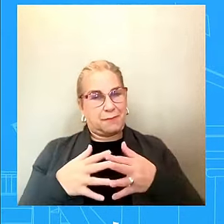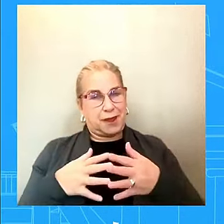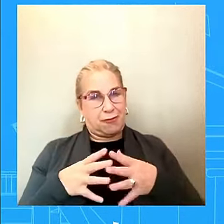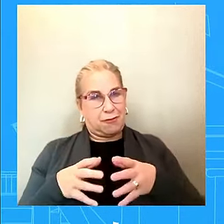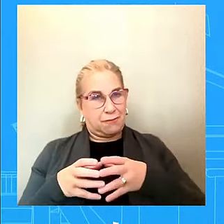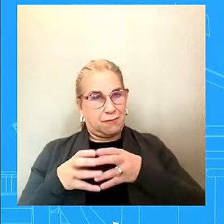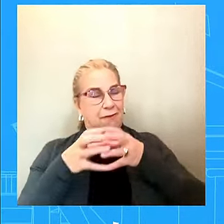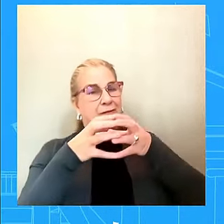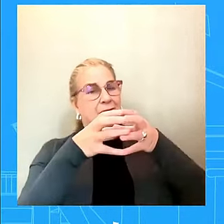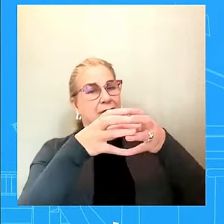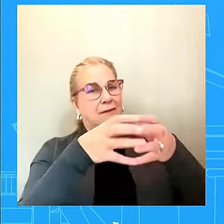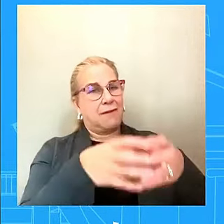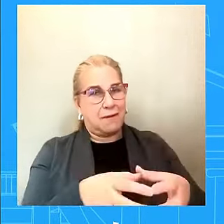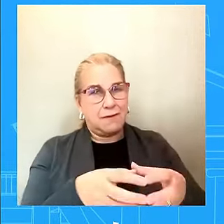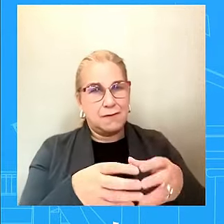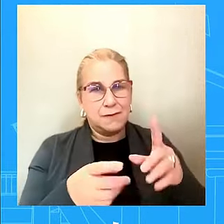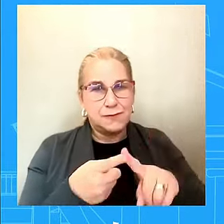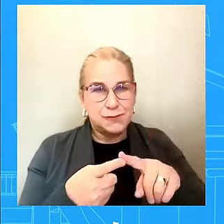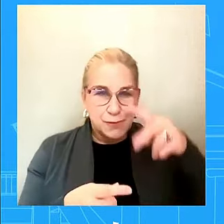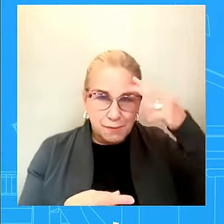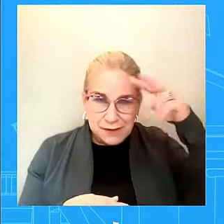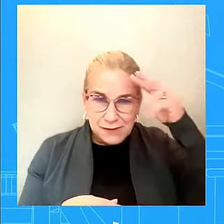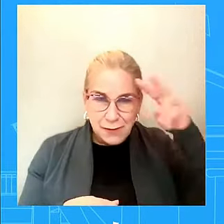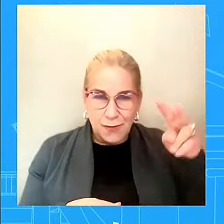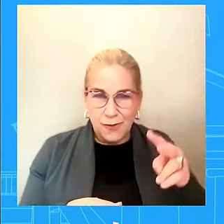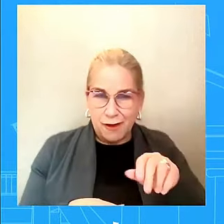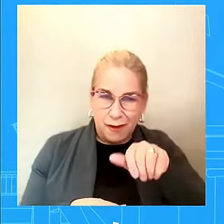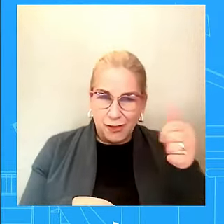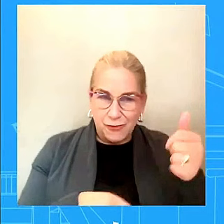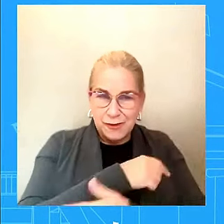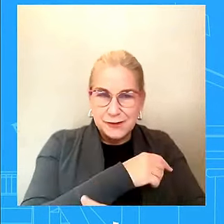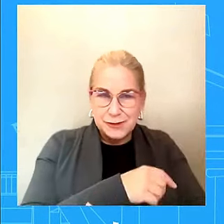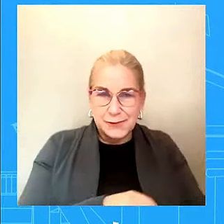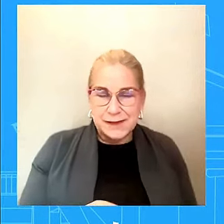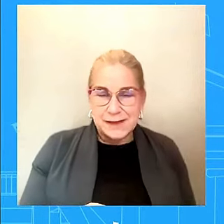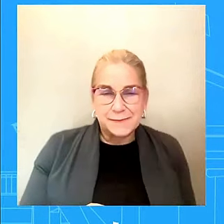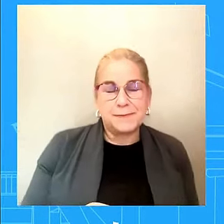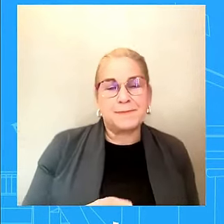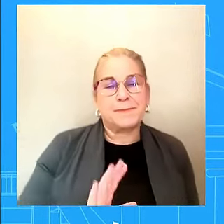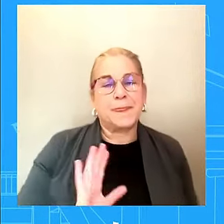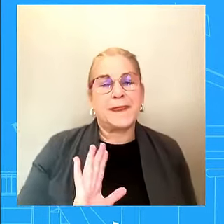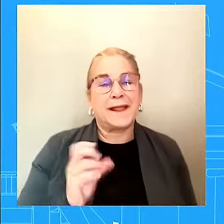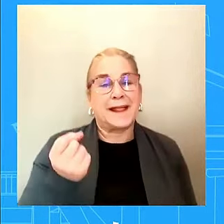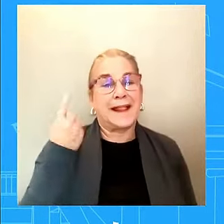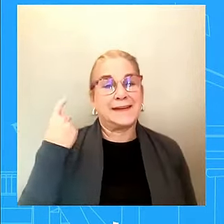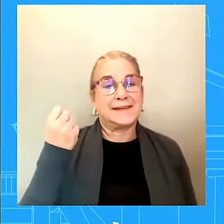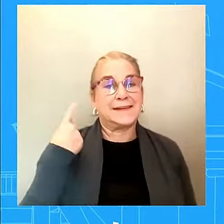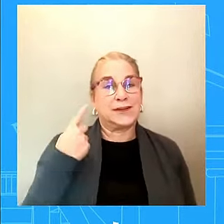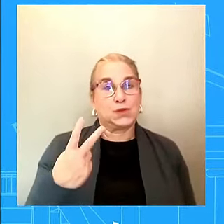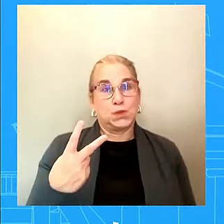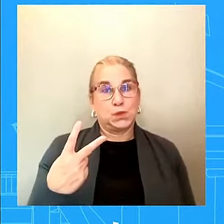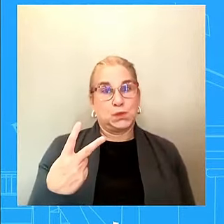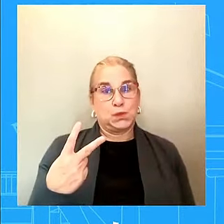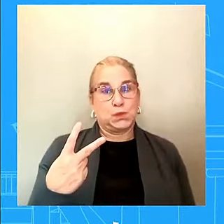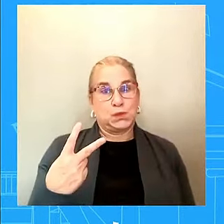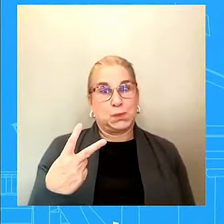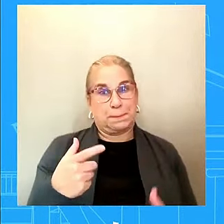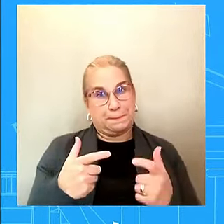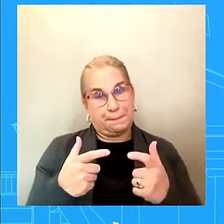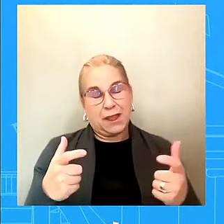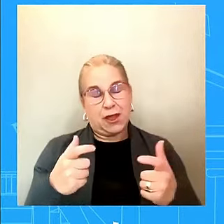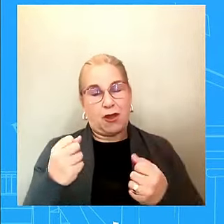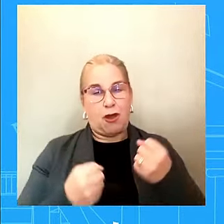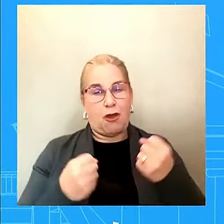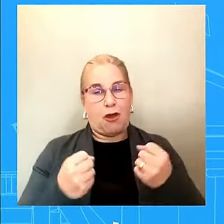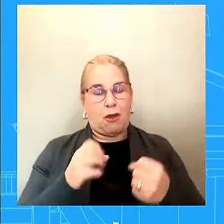we applauded UAW and also Stellantis for coming together. Uh, after hard, good faith, which is what we always love to